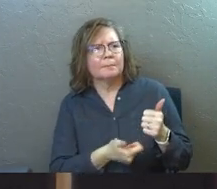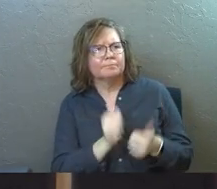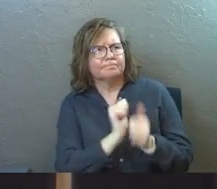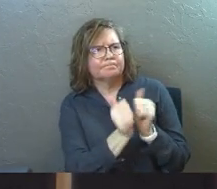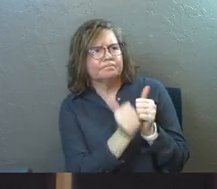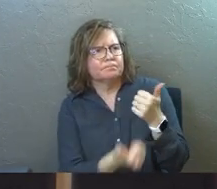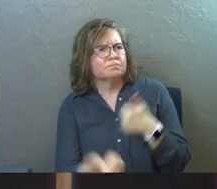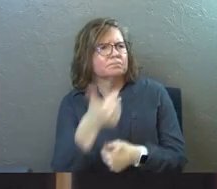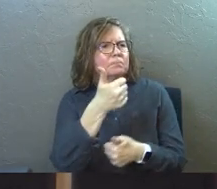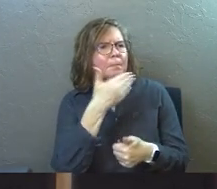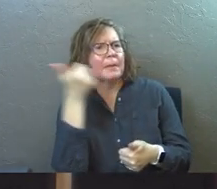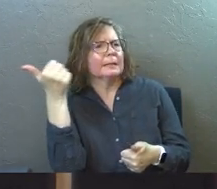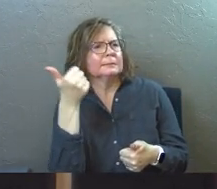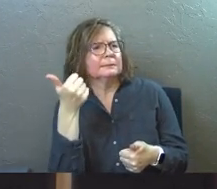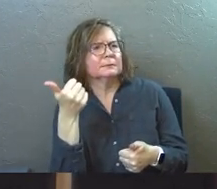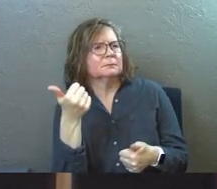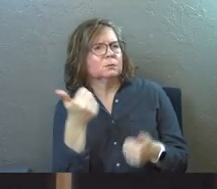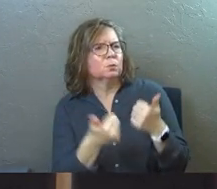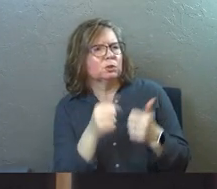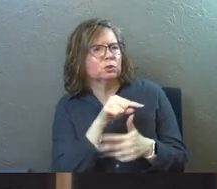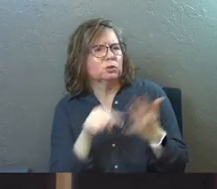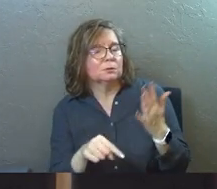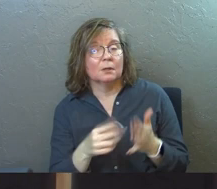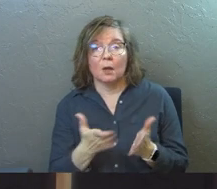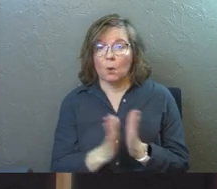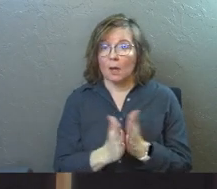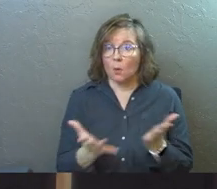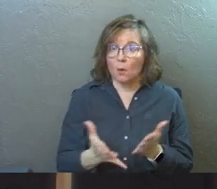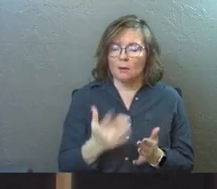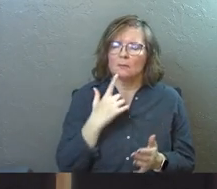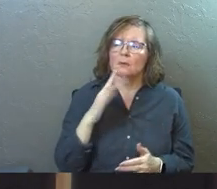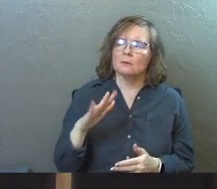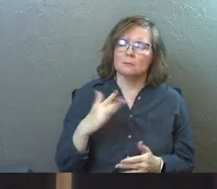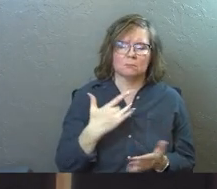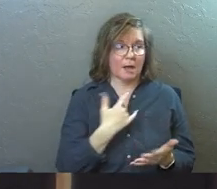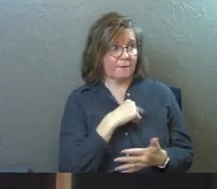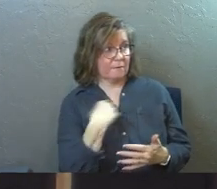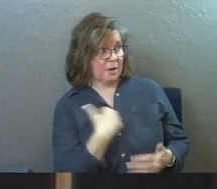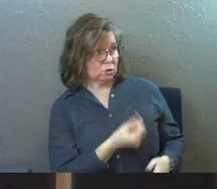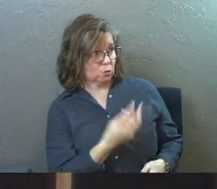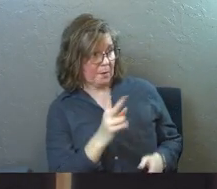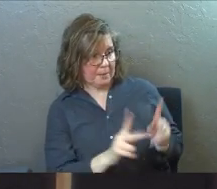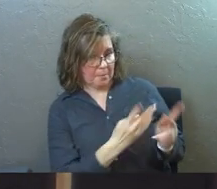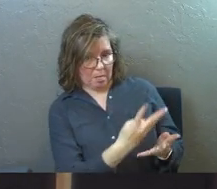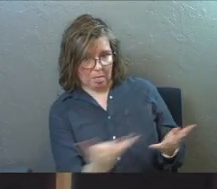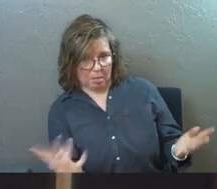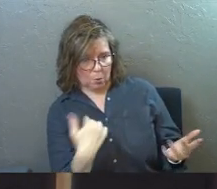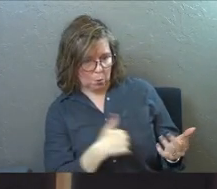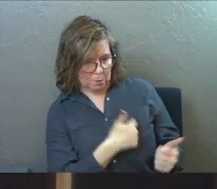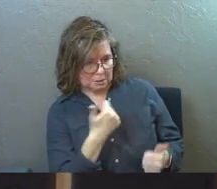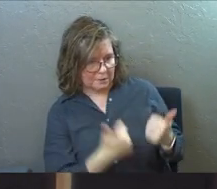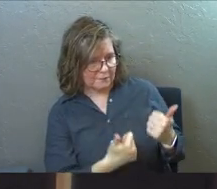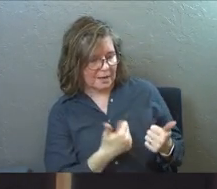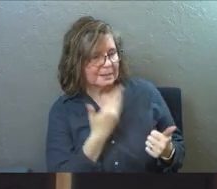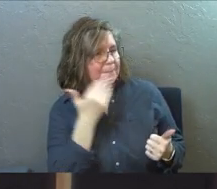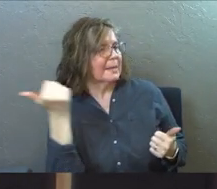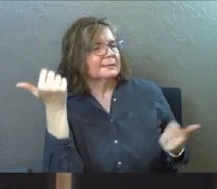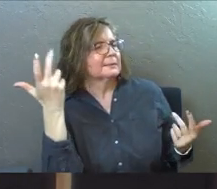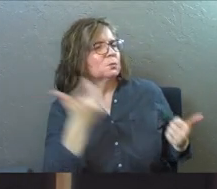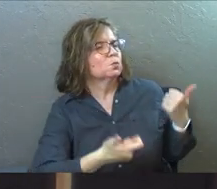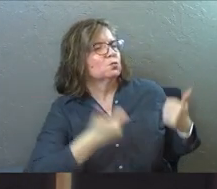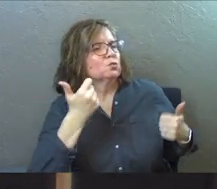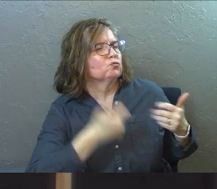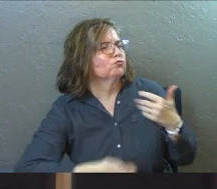greatest in the kingdom of heaven? Now, what are they really asking? They're saying, Jesus of us, 12 men, which one of us is the greatest?